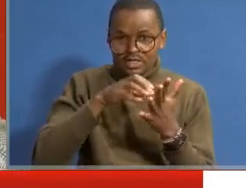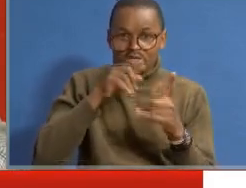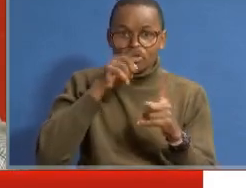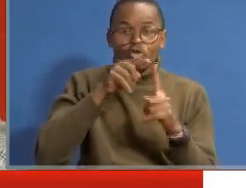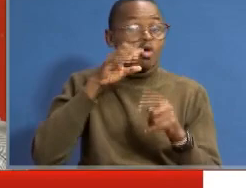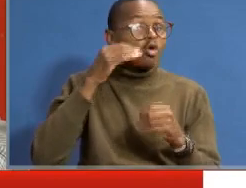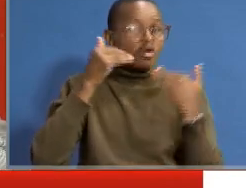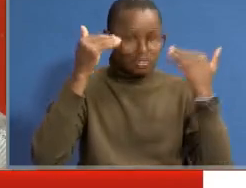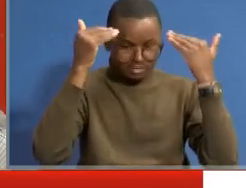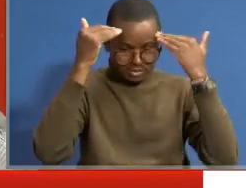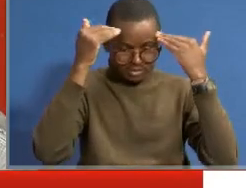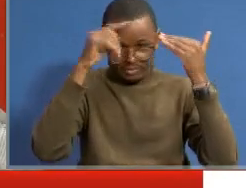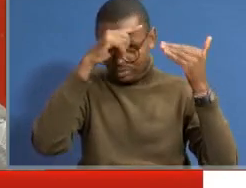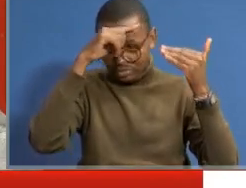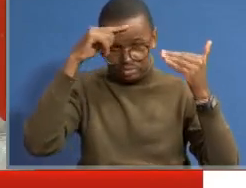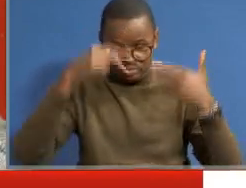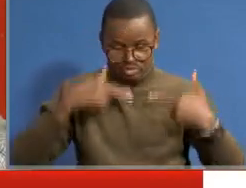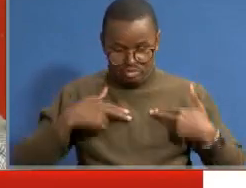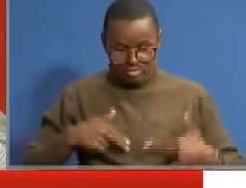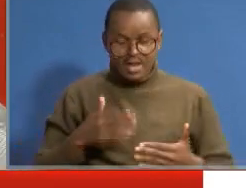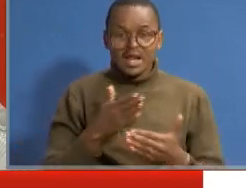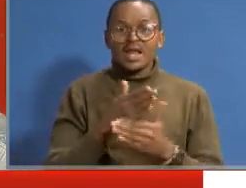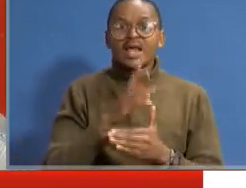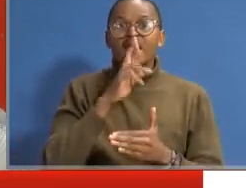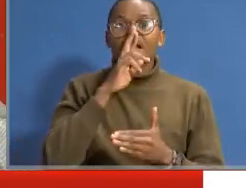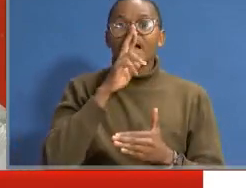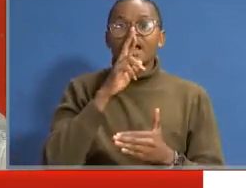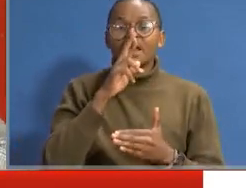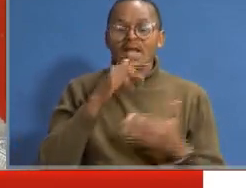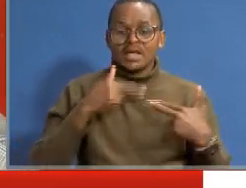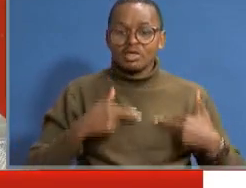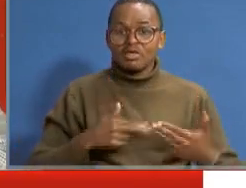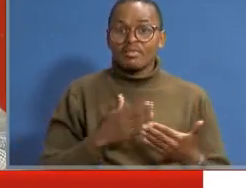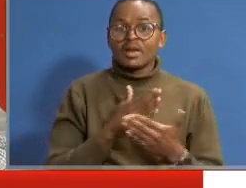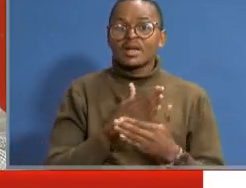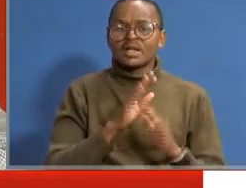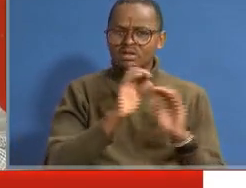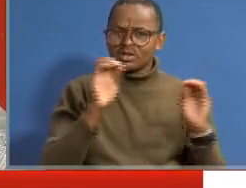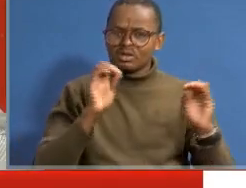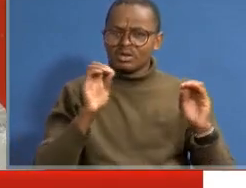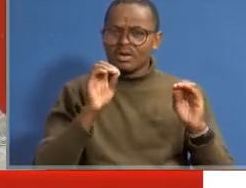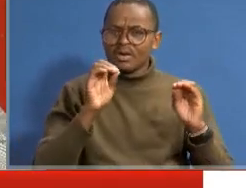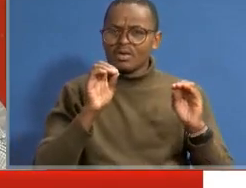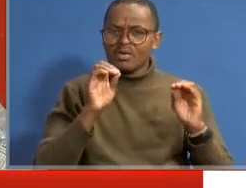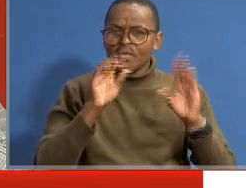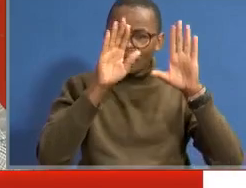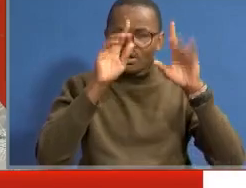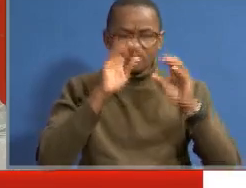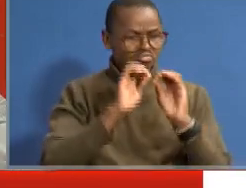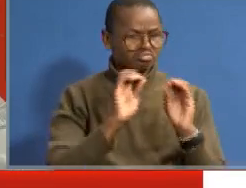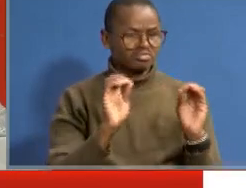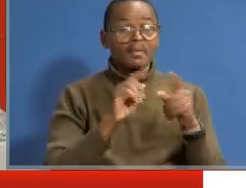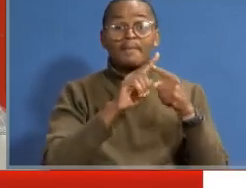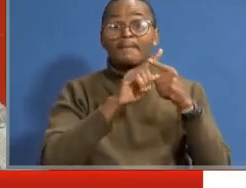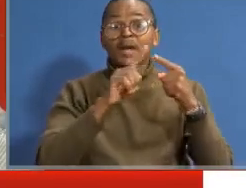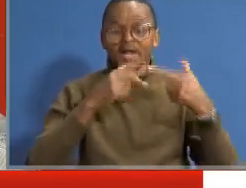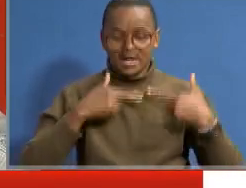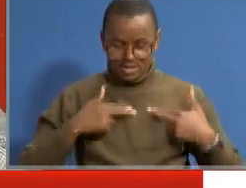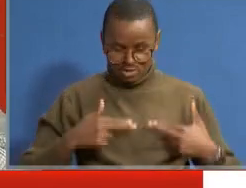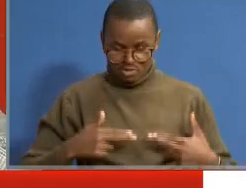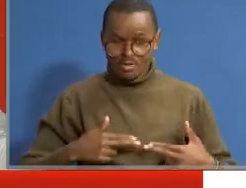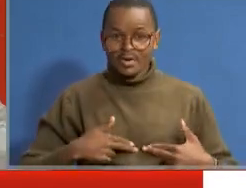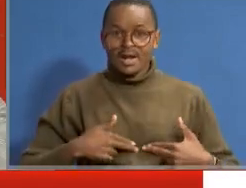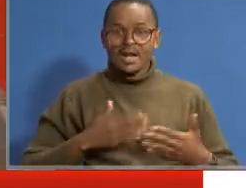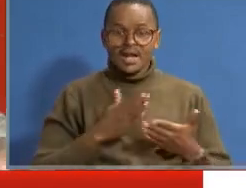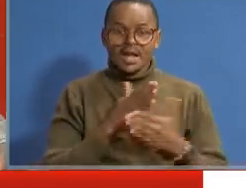because human rights are human rights. It doesn't matter that you're a person with disability or you're not, but human rights are